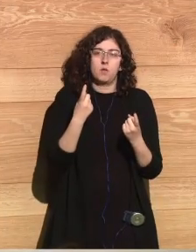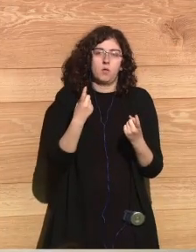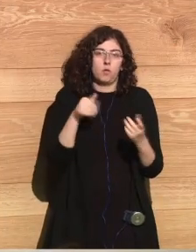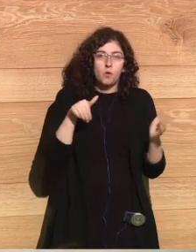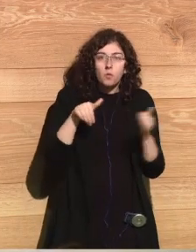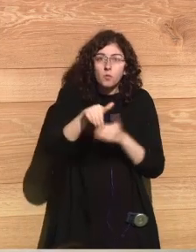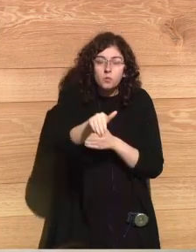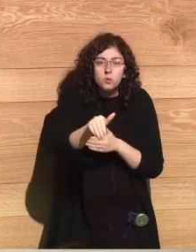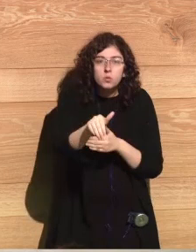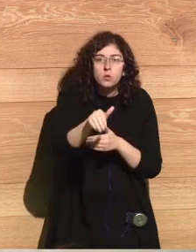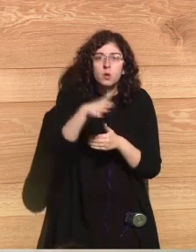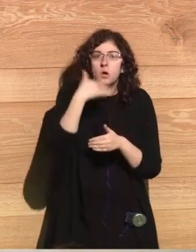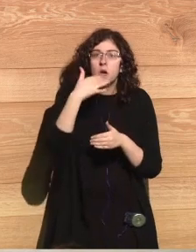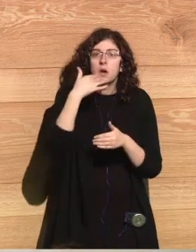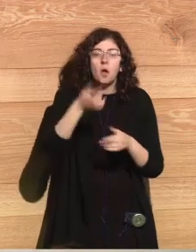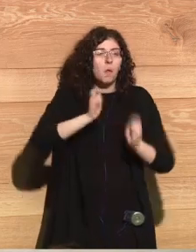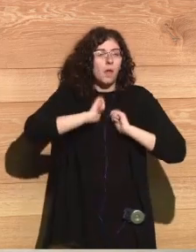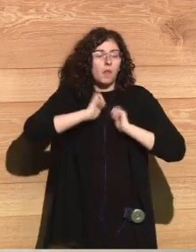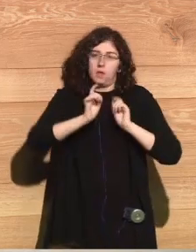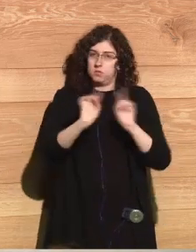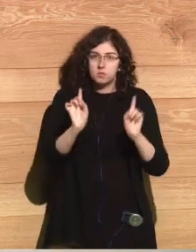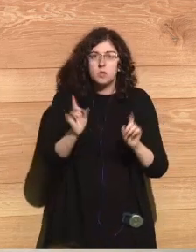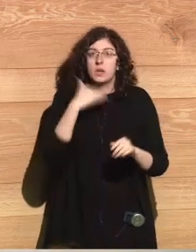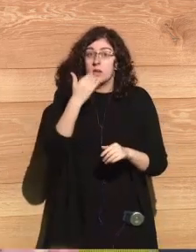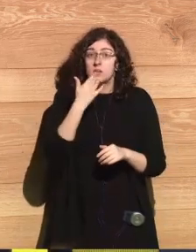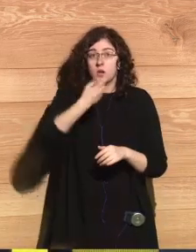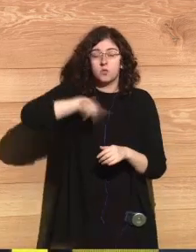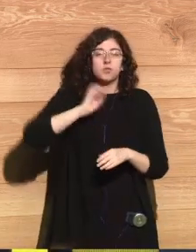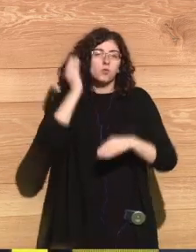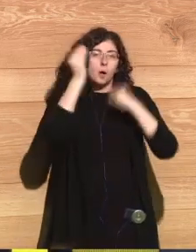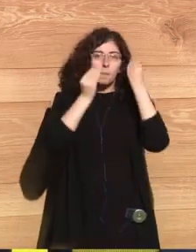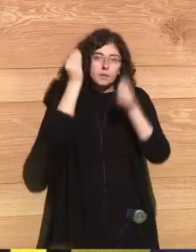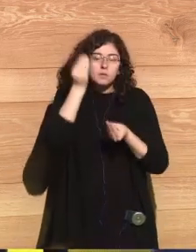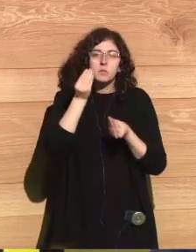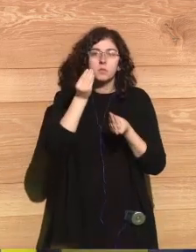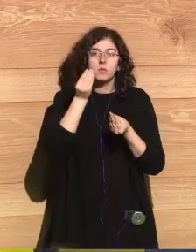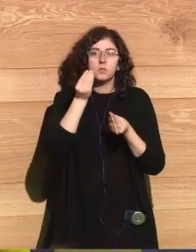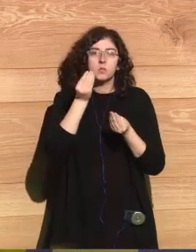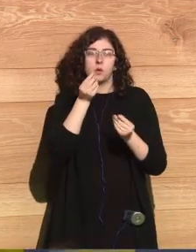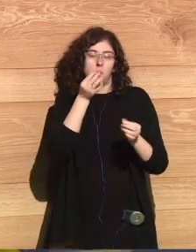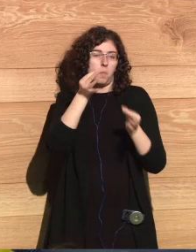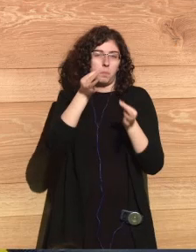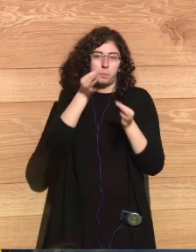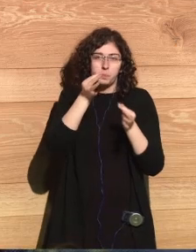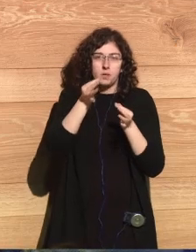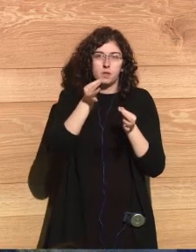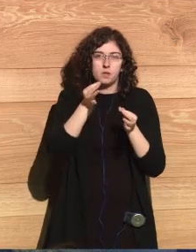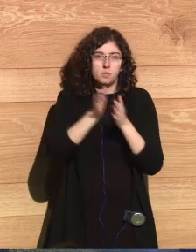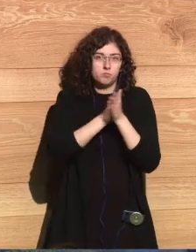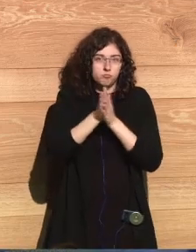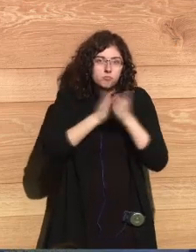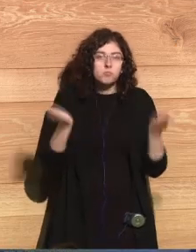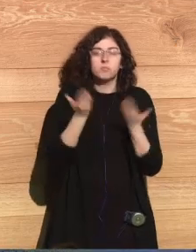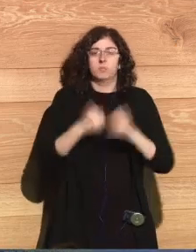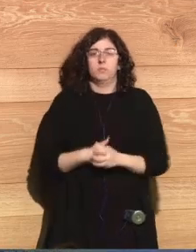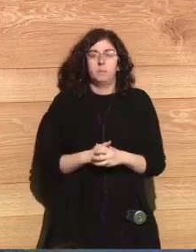unneeded to make sure that future is not something that it's just something that's given to us